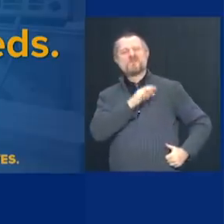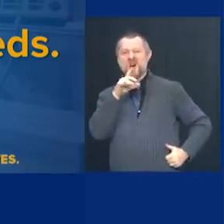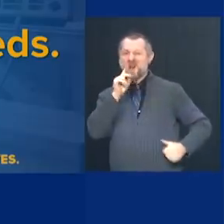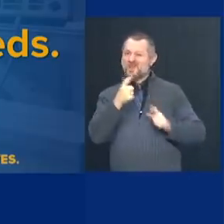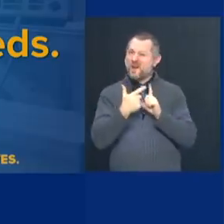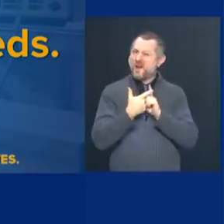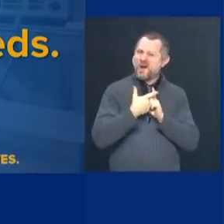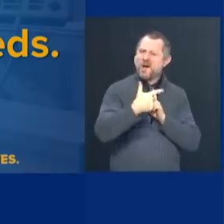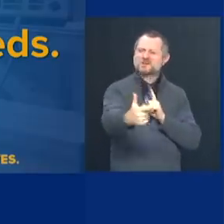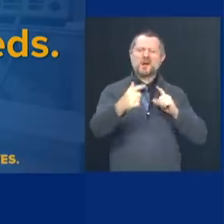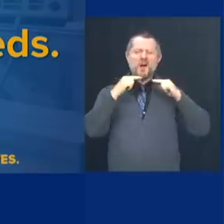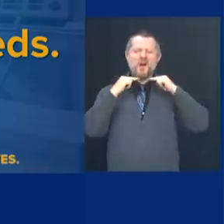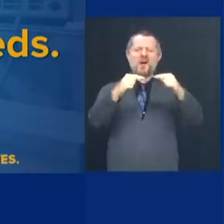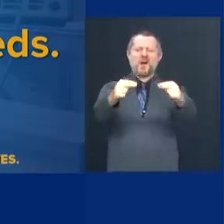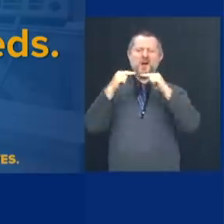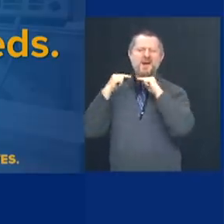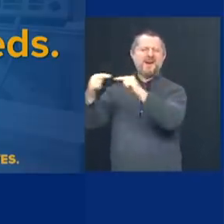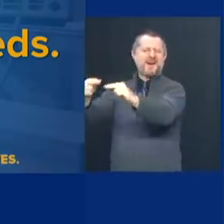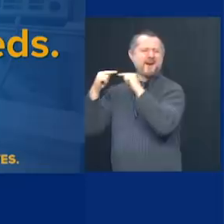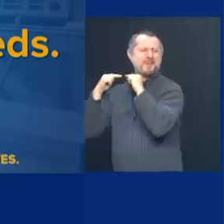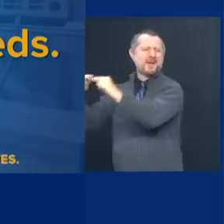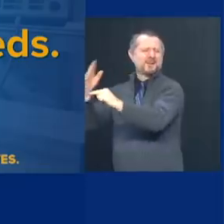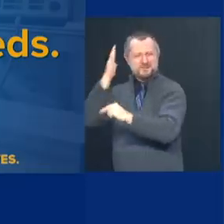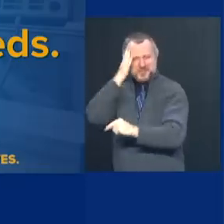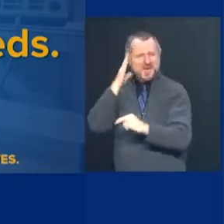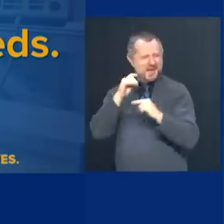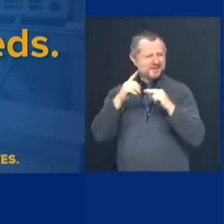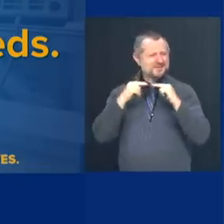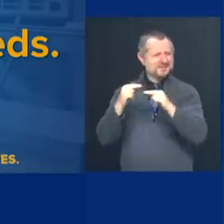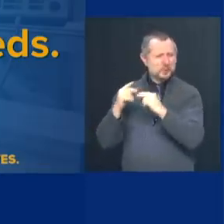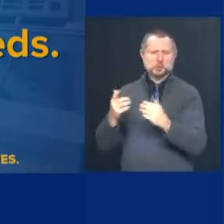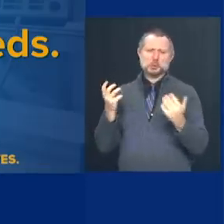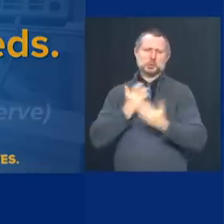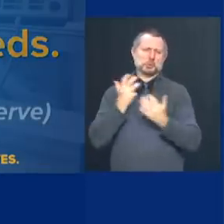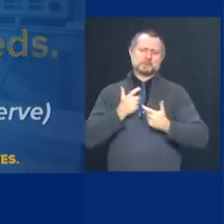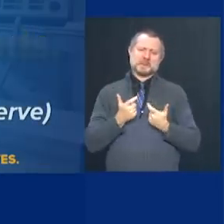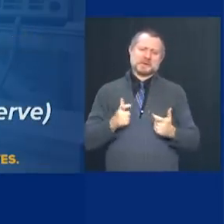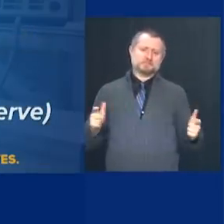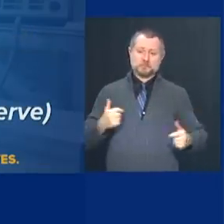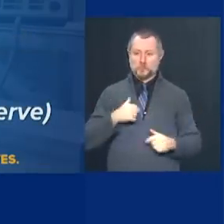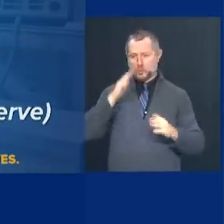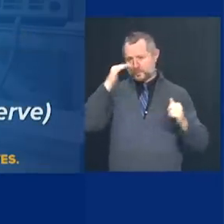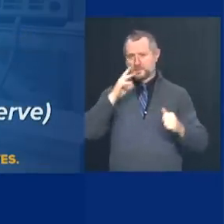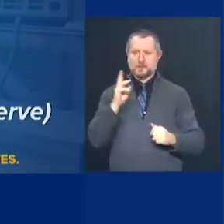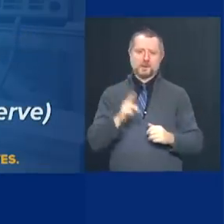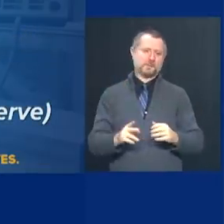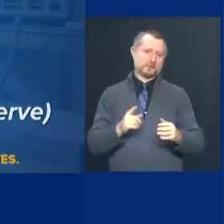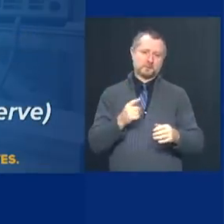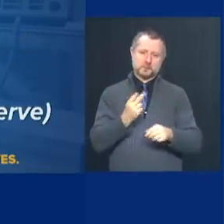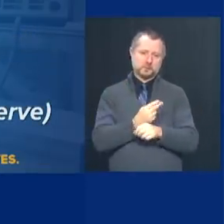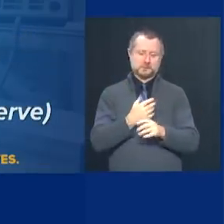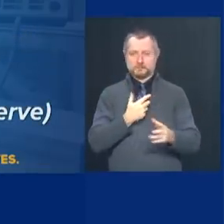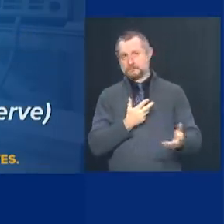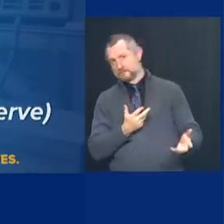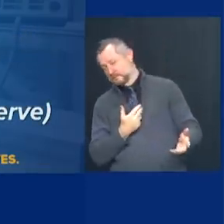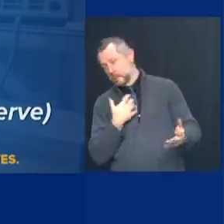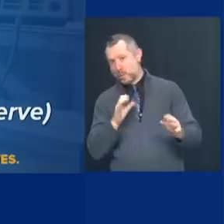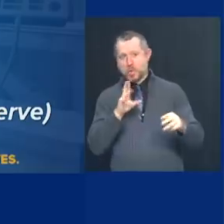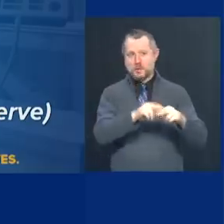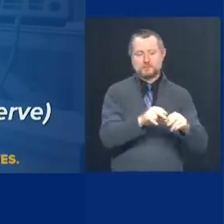of cots. And I just hope we never have to get to that point. Today,